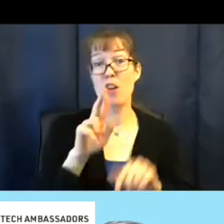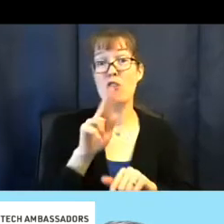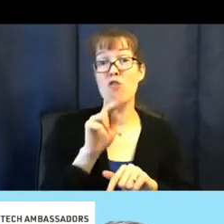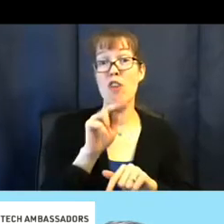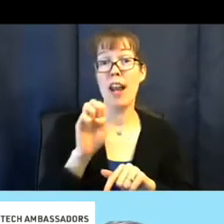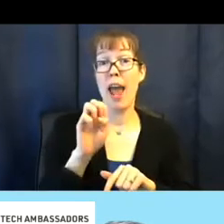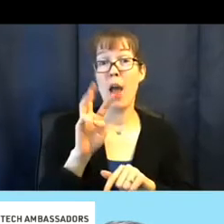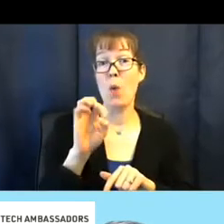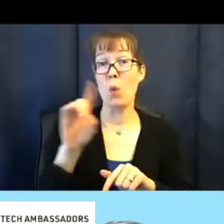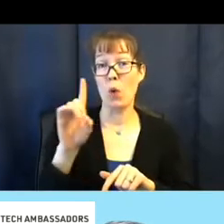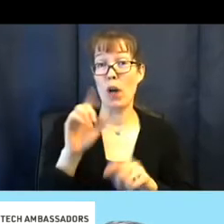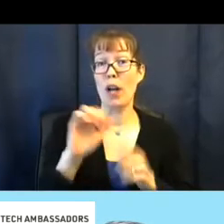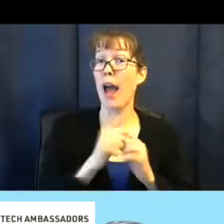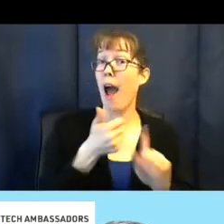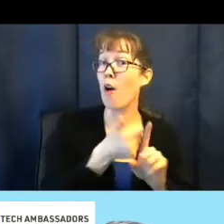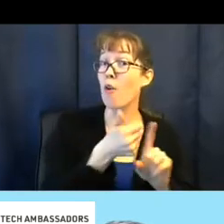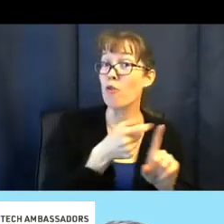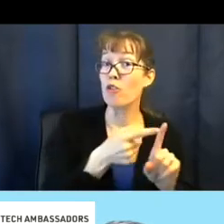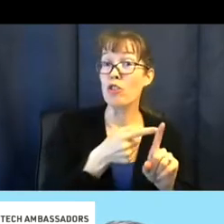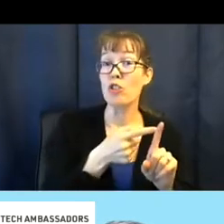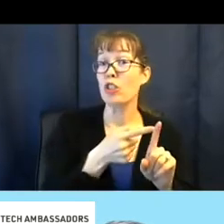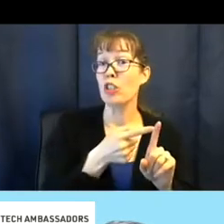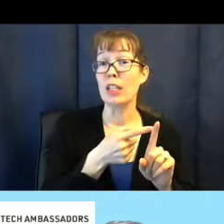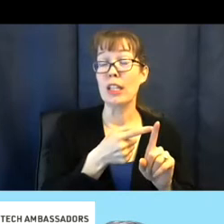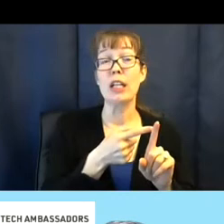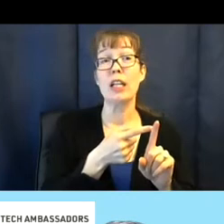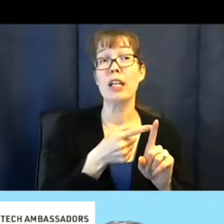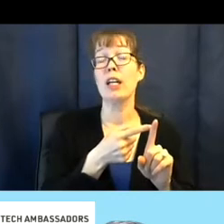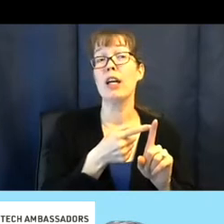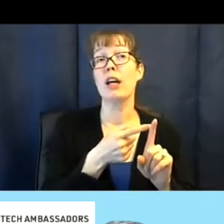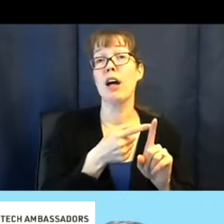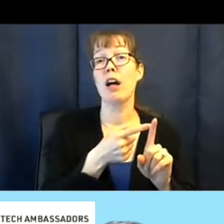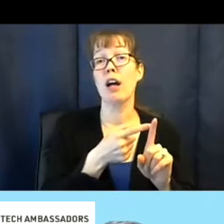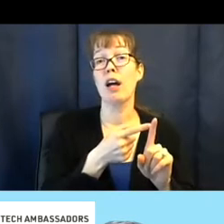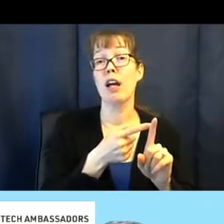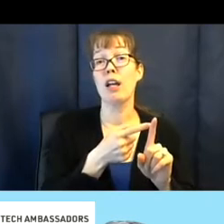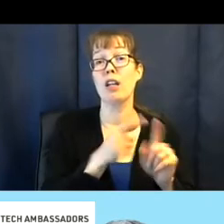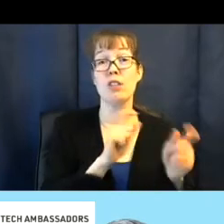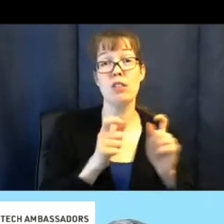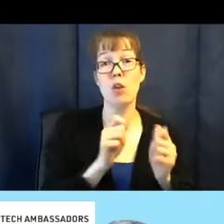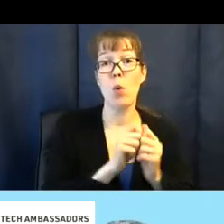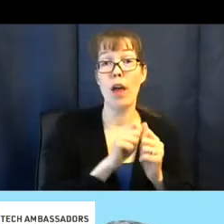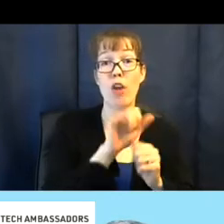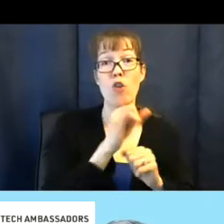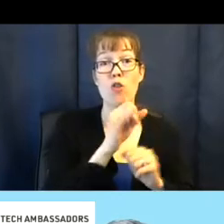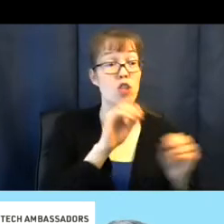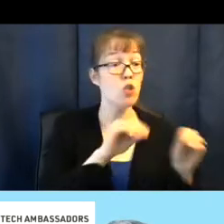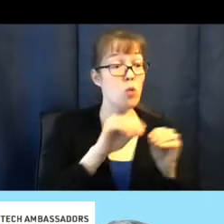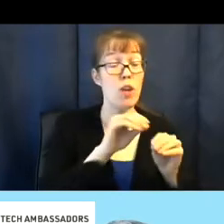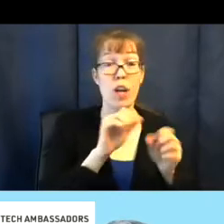and how she just tinkering with her joystick was able to